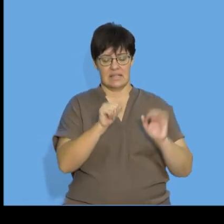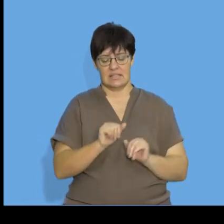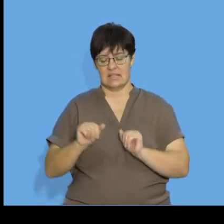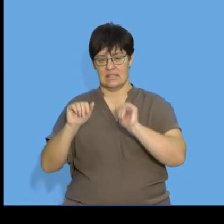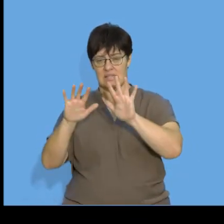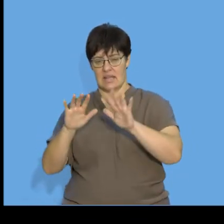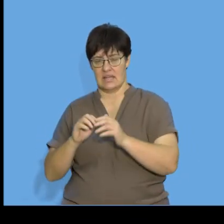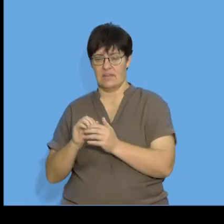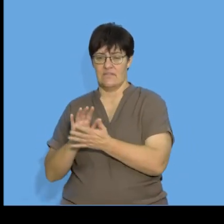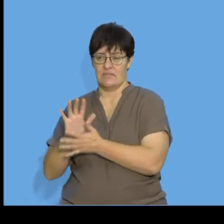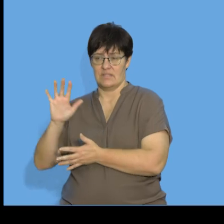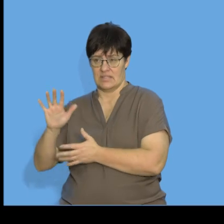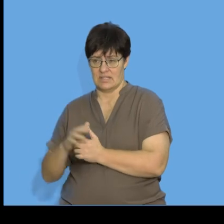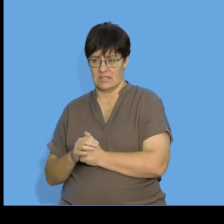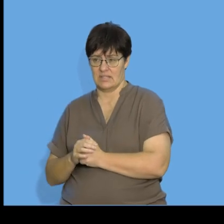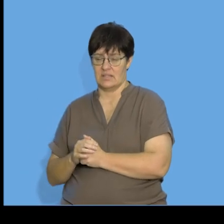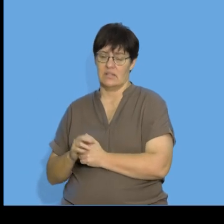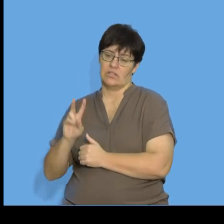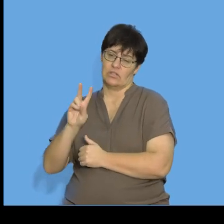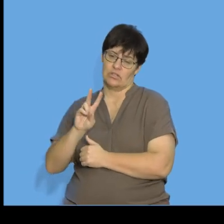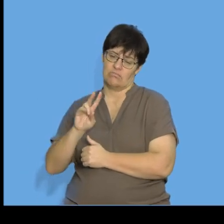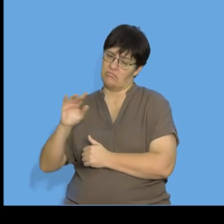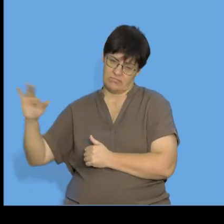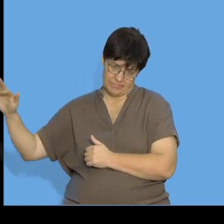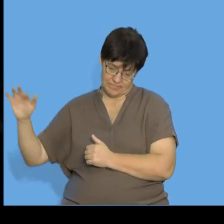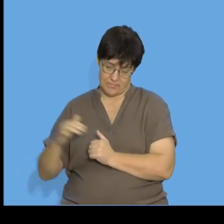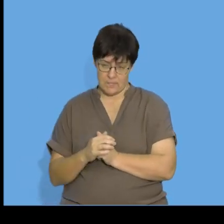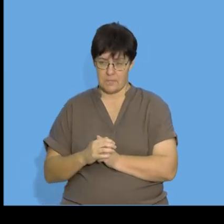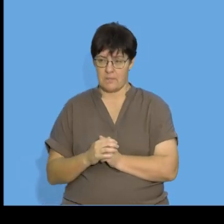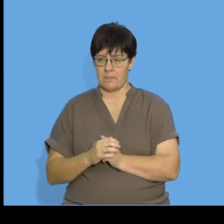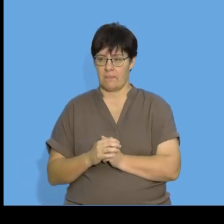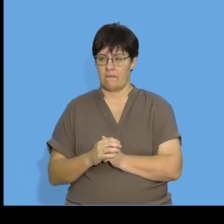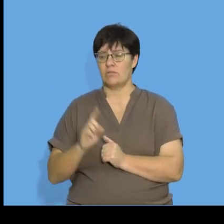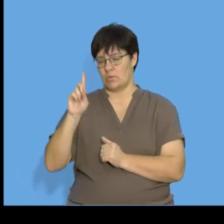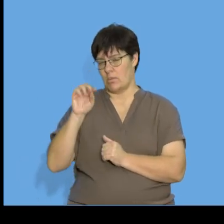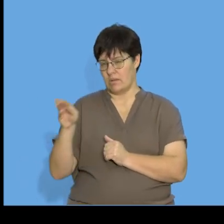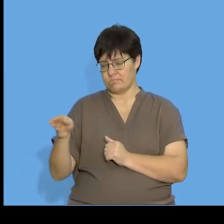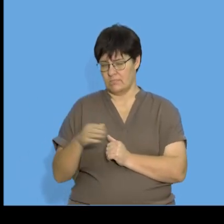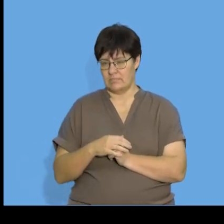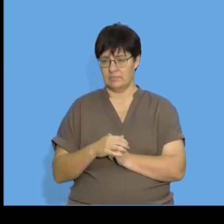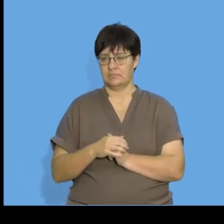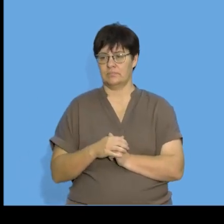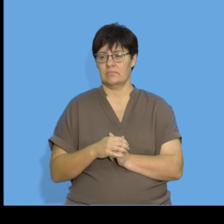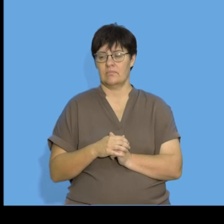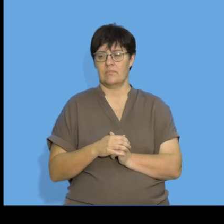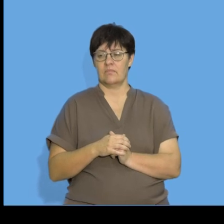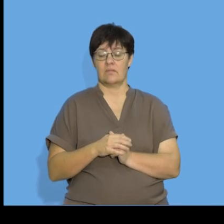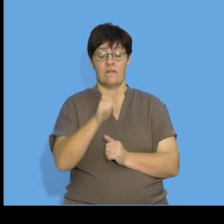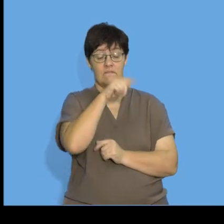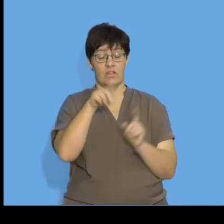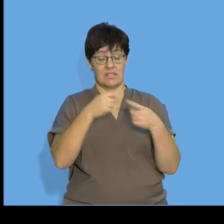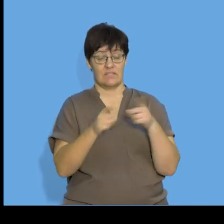be six 10 15 going on I'm going to fill in the 21 over here